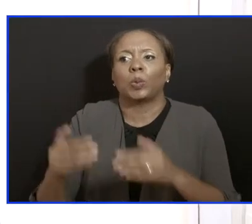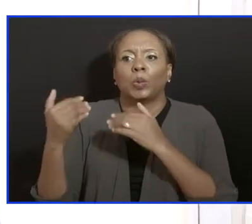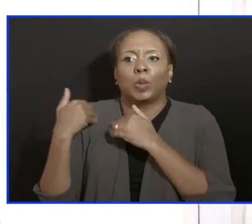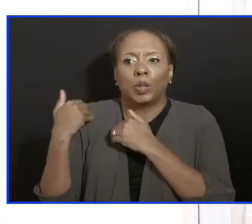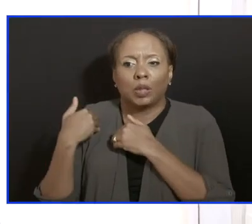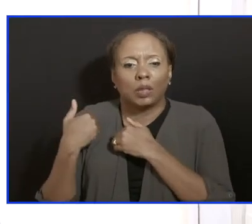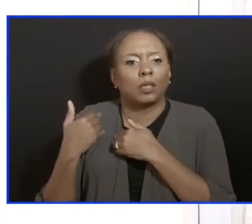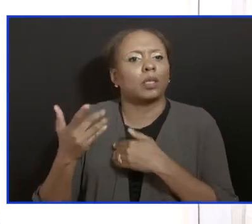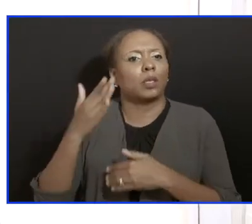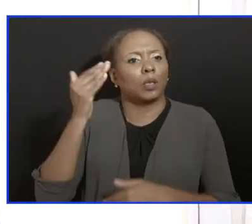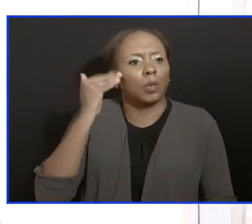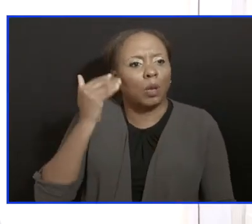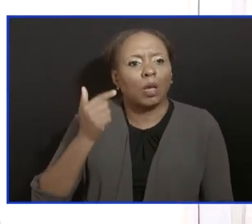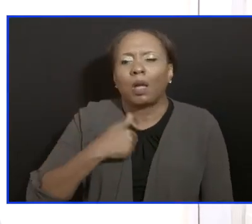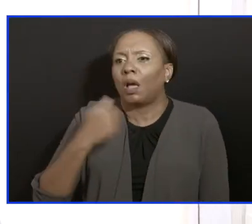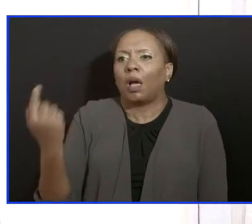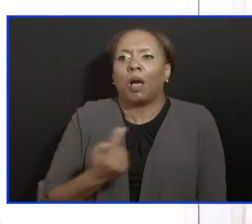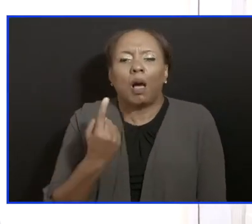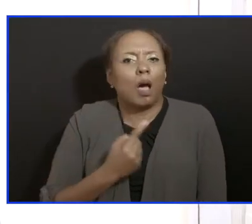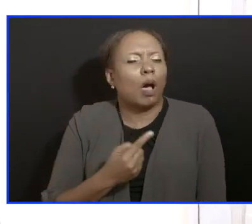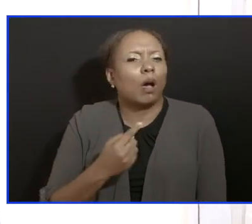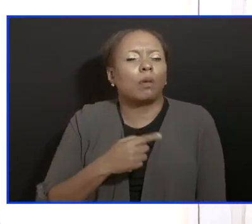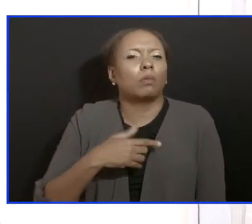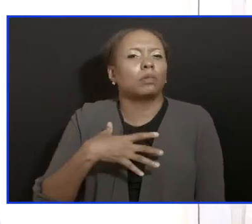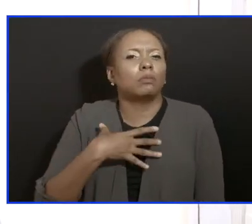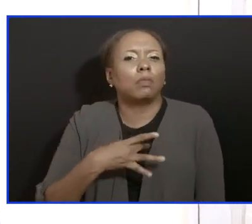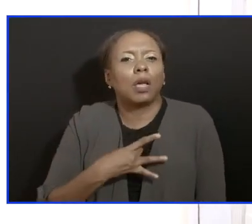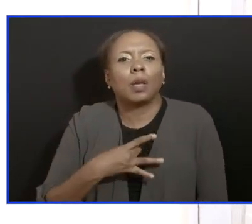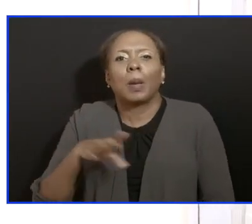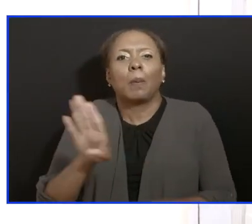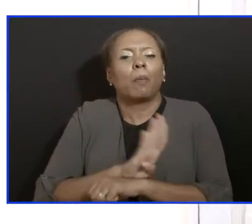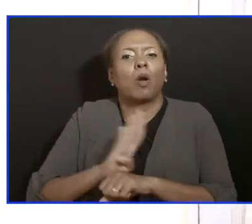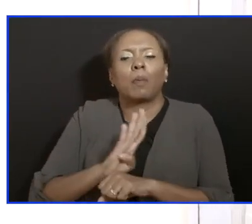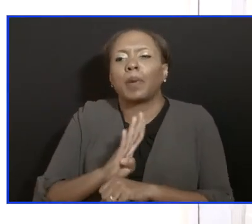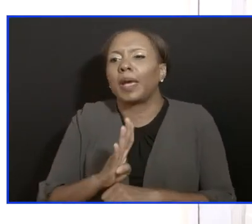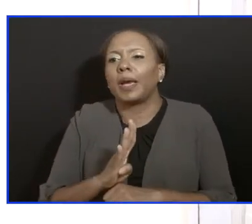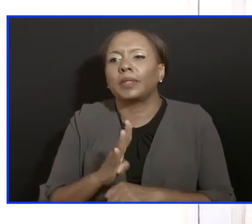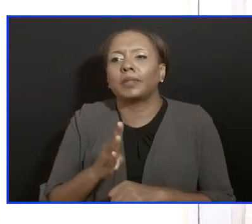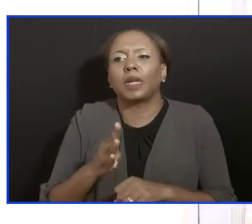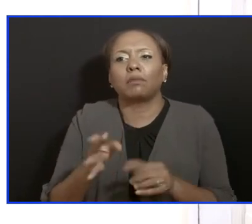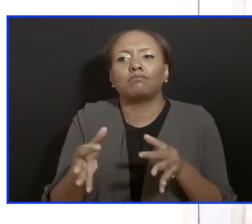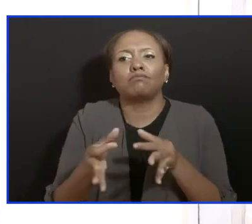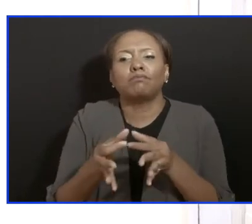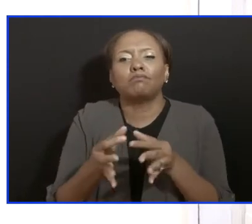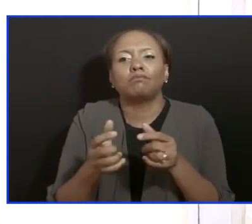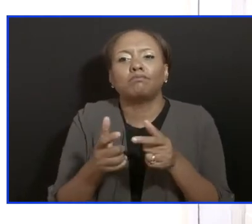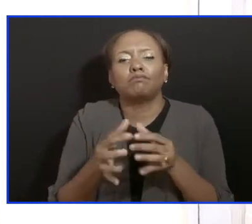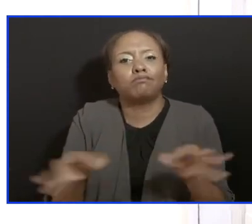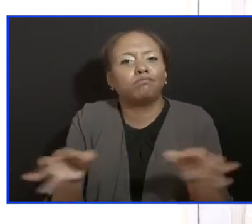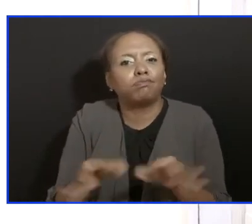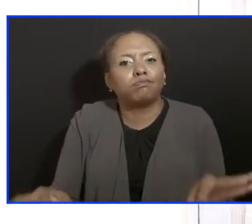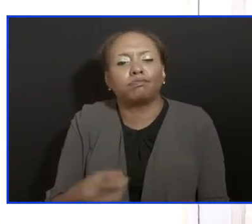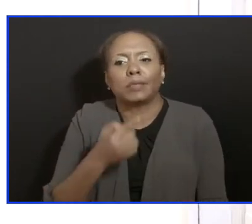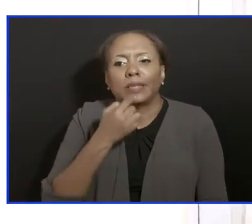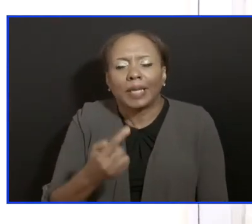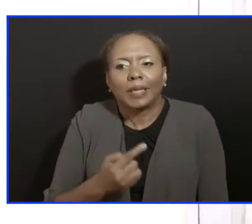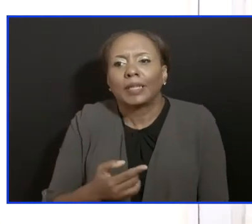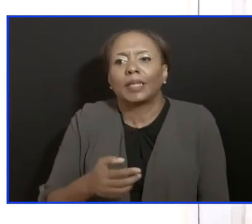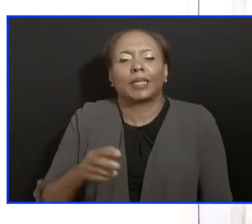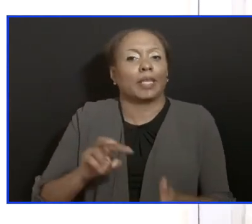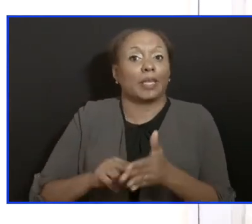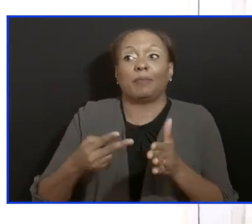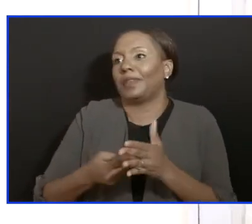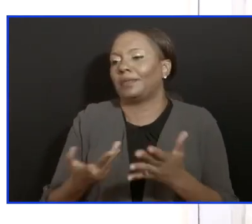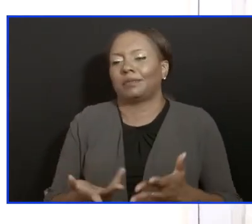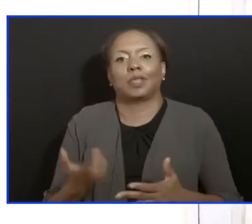one one blow is kill old cow as a recognition that we each need to do what we must do to protect ourselves.